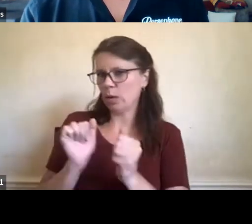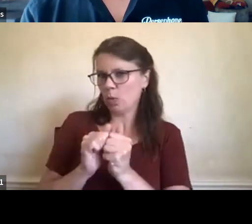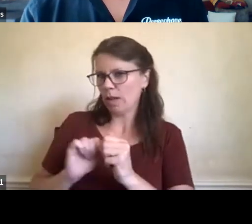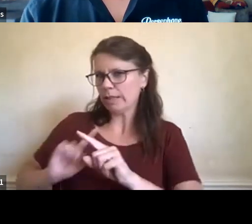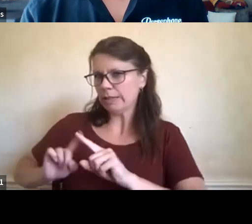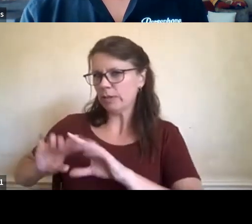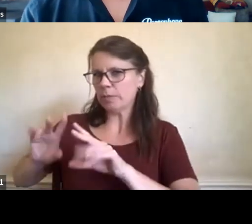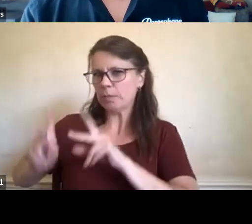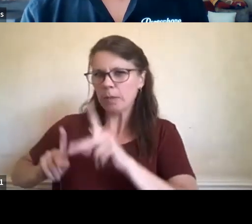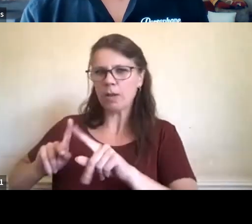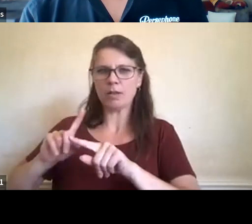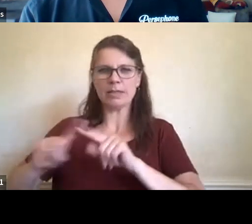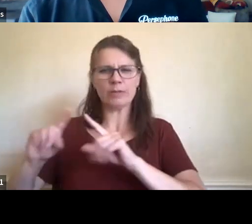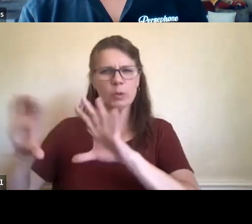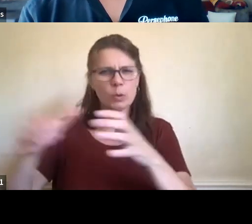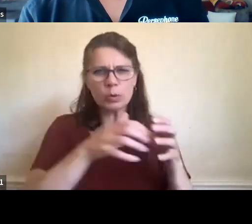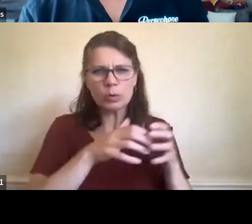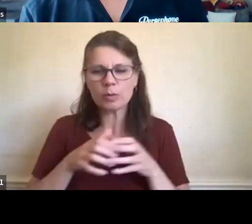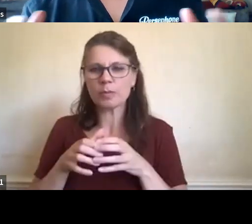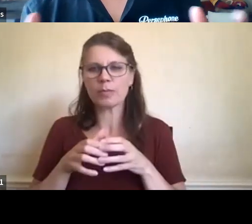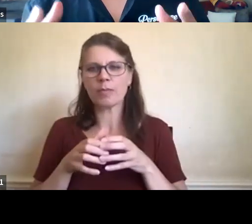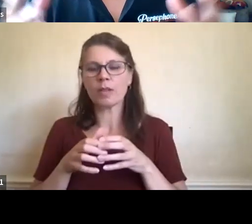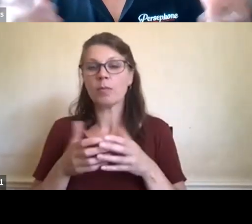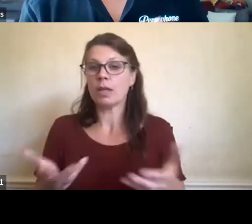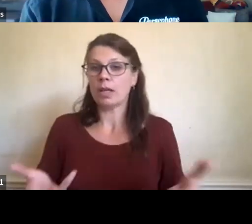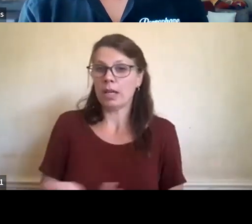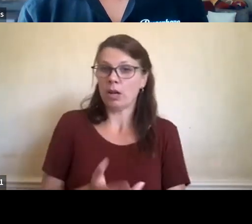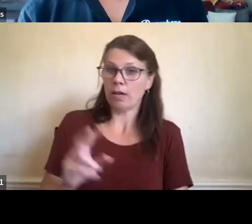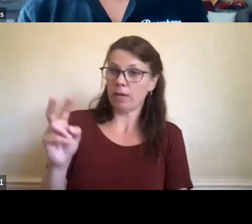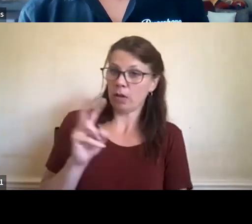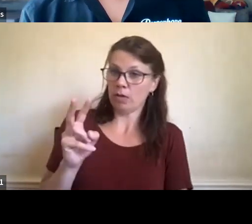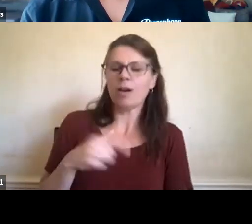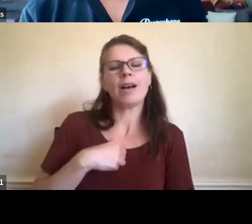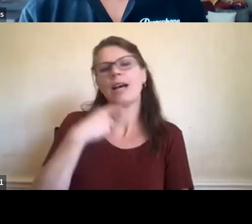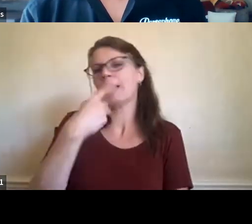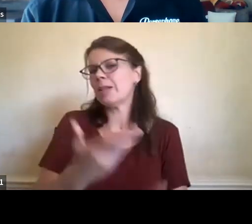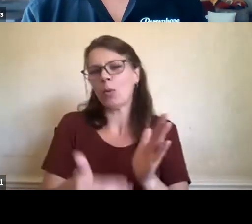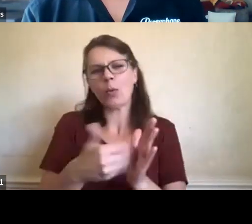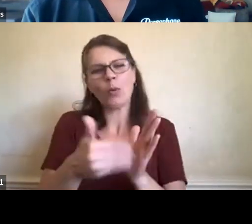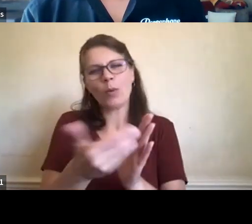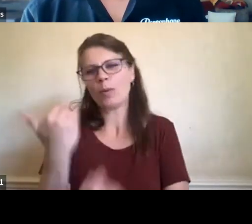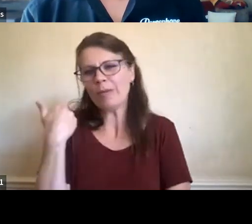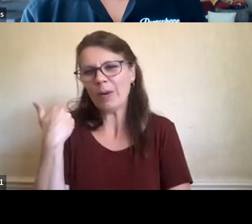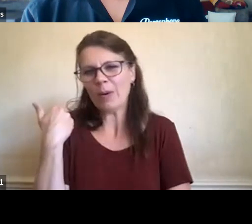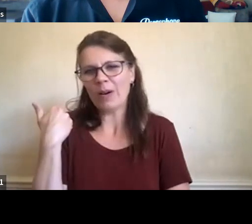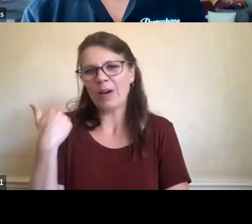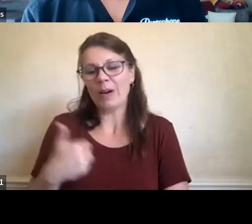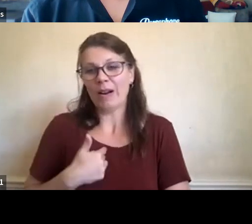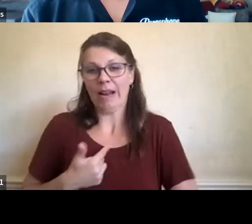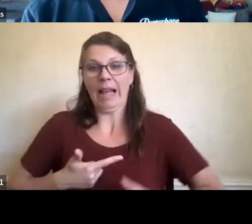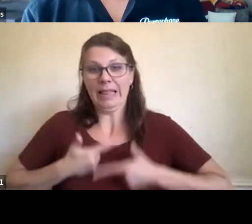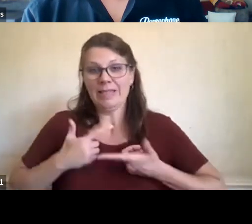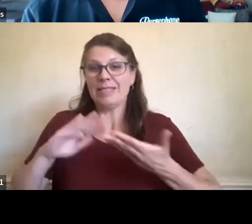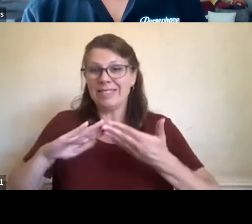look across Canada, and most notably here in Vancouver, and I've said this many times, I live downtown